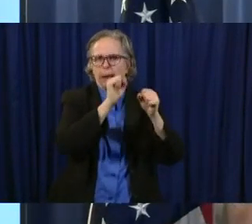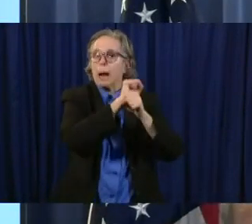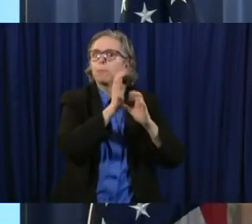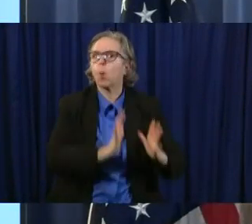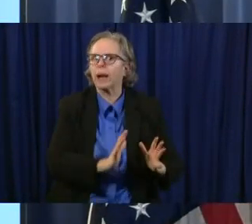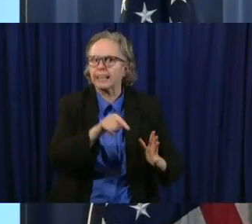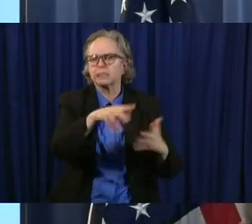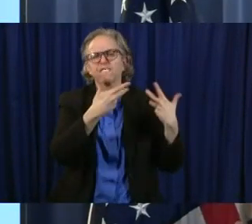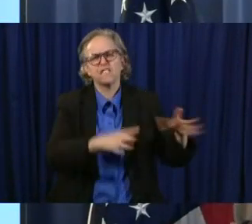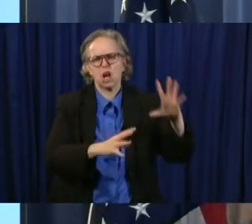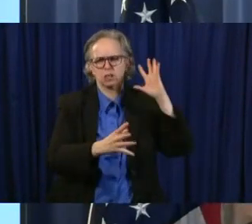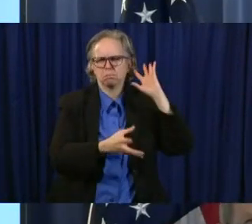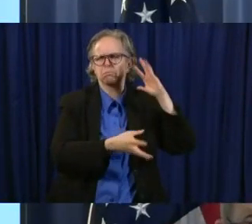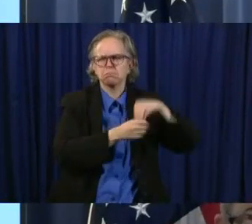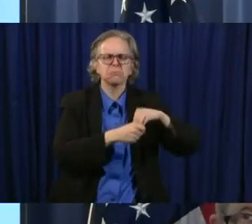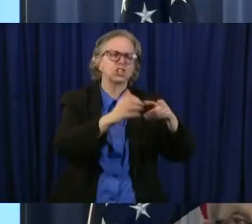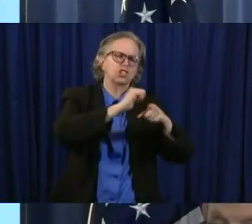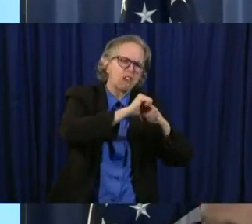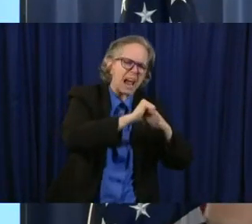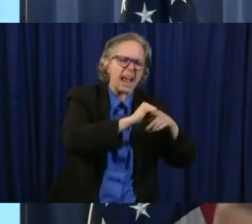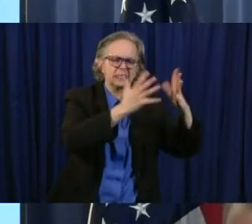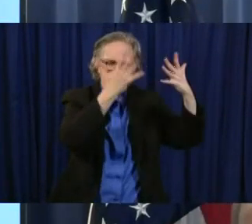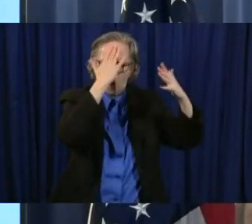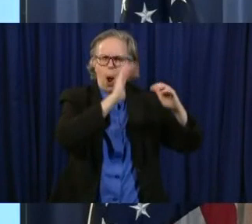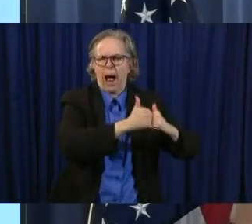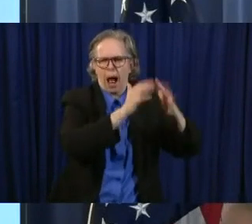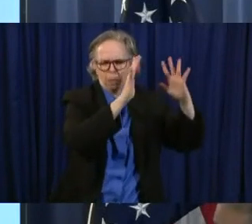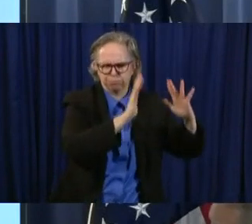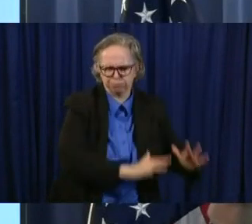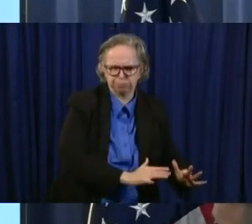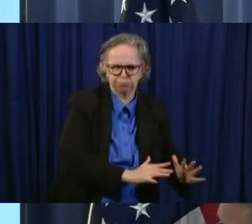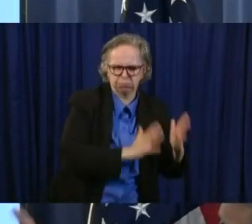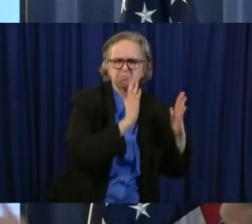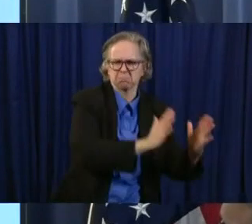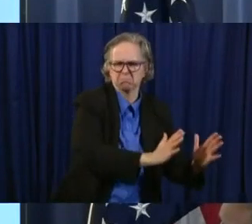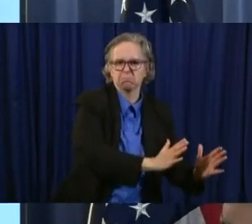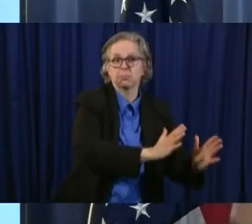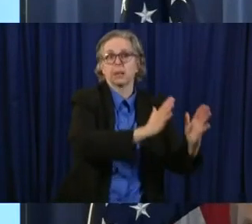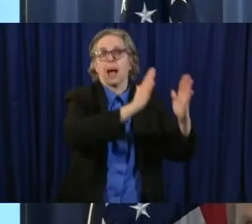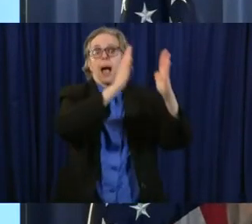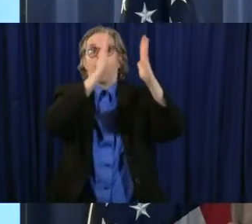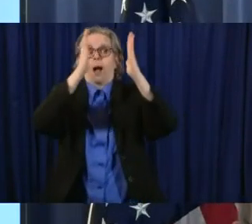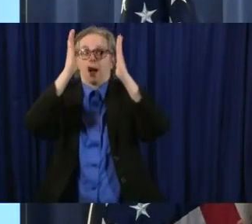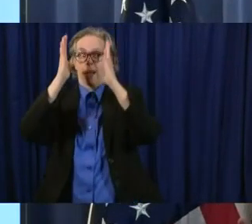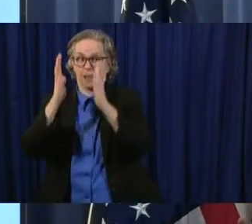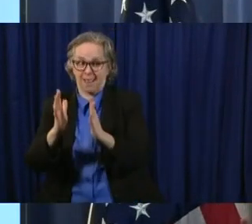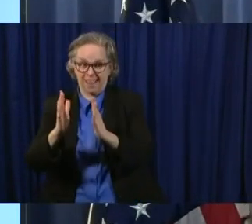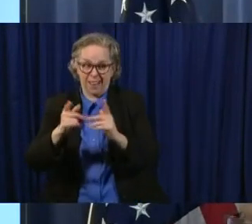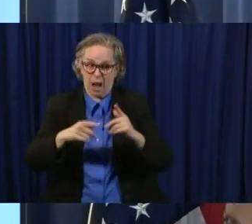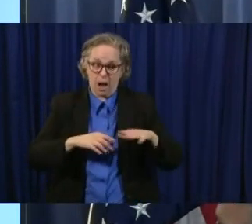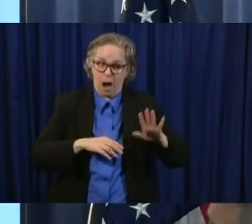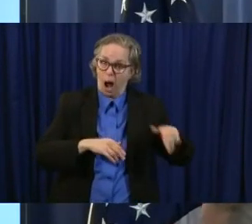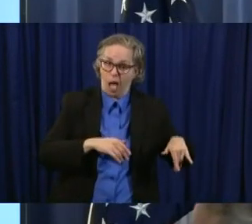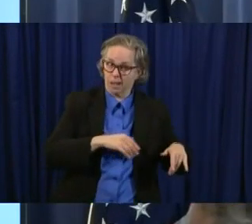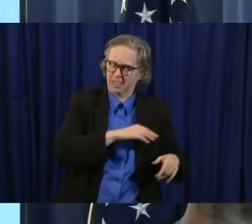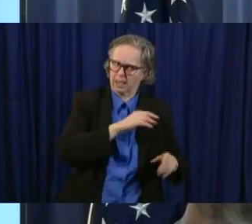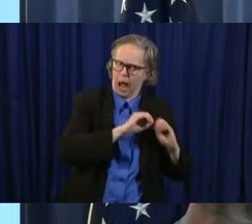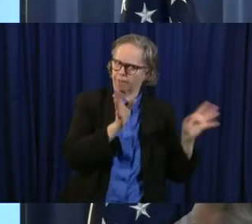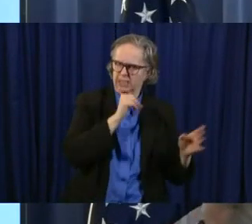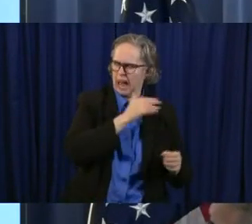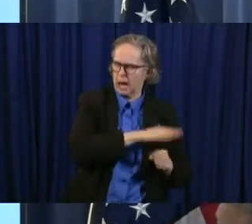are trained to do this. They're there. But that's not clearly is not going to be enough. So